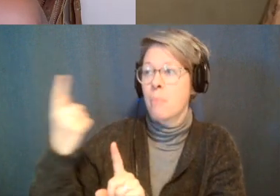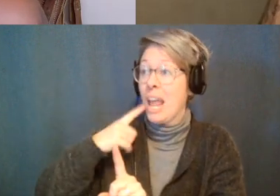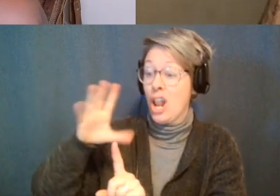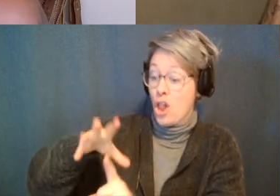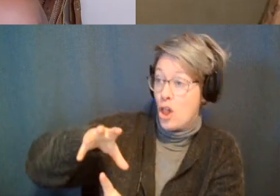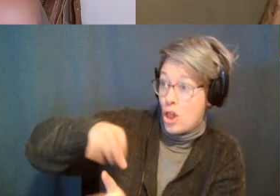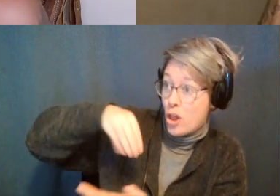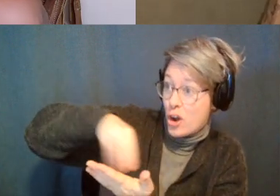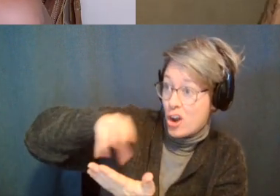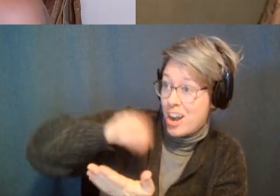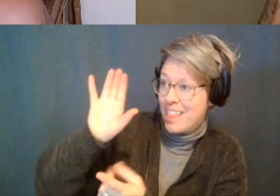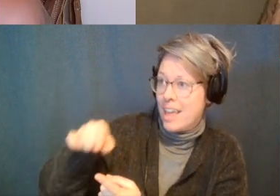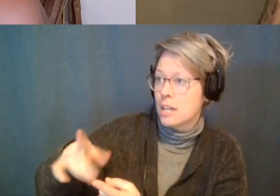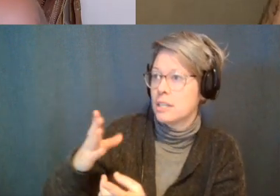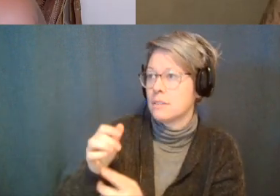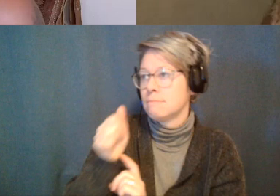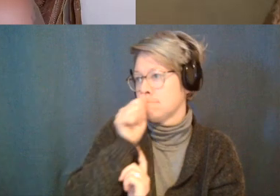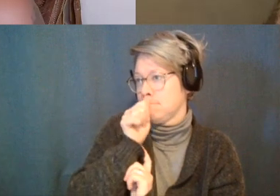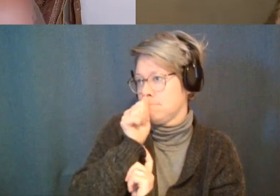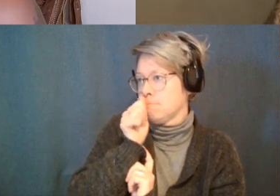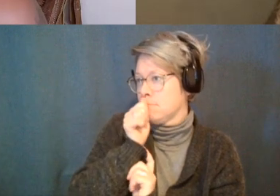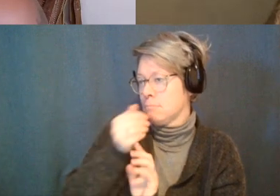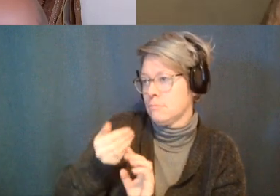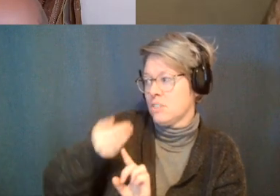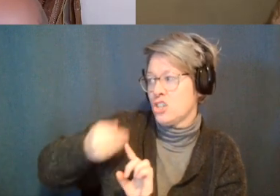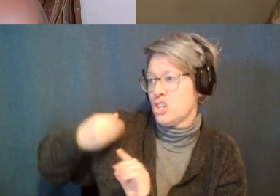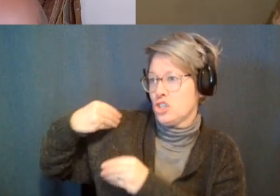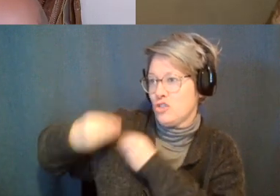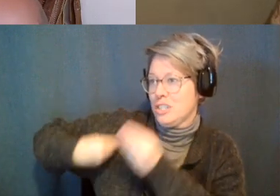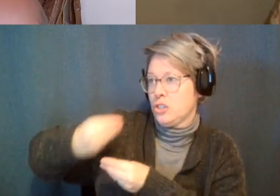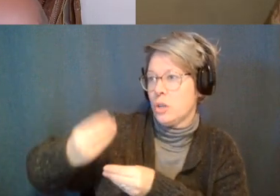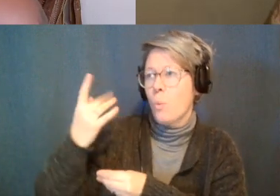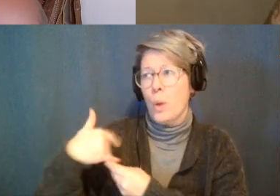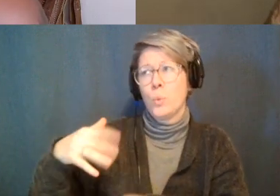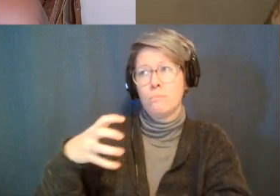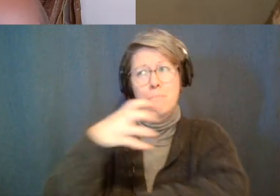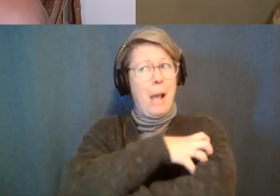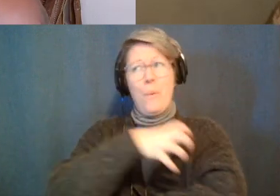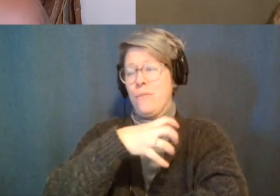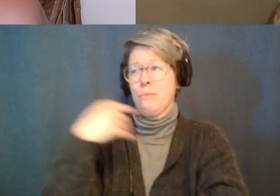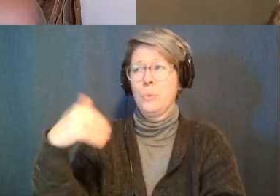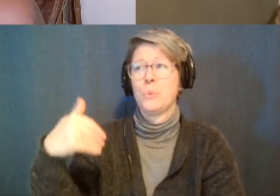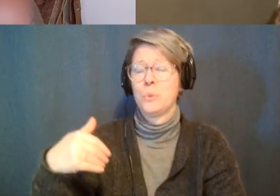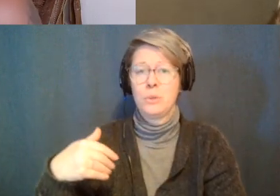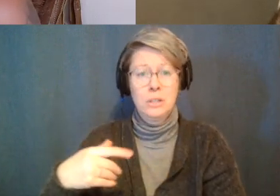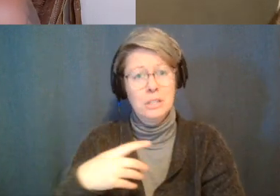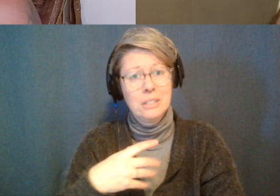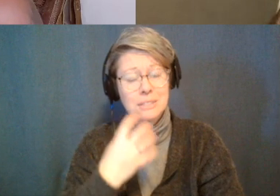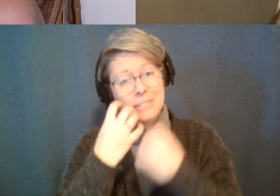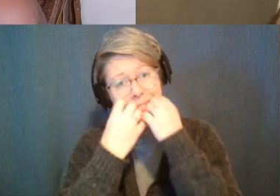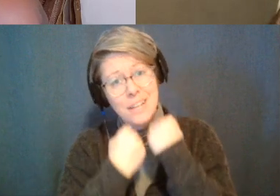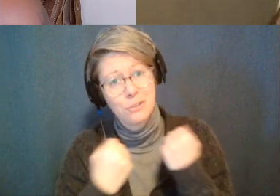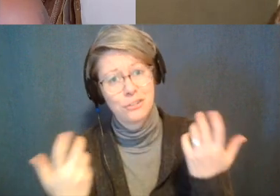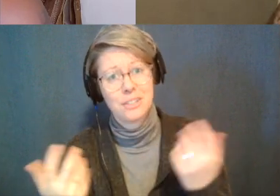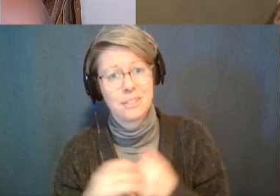um it's it's in secrecy with a lot of these lineages because it's a very wielding power like it's very very sacred um